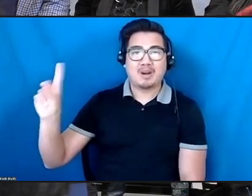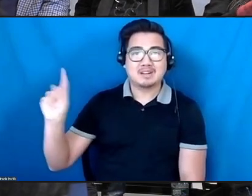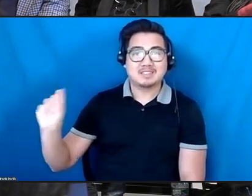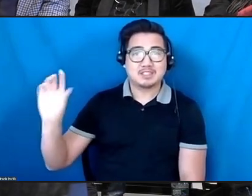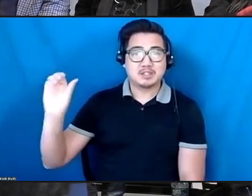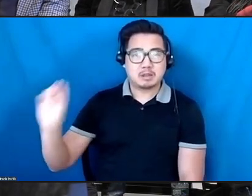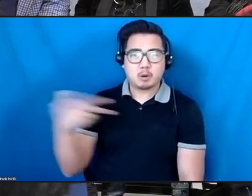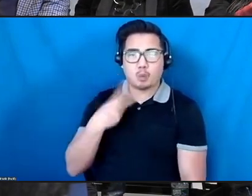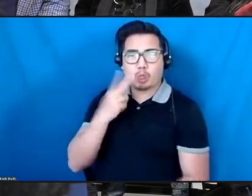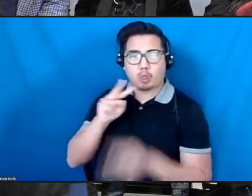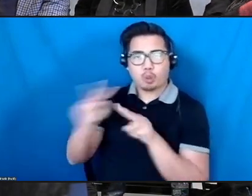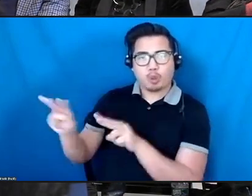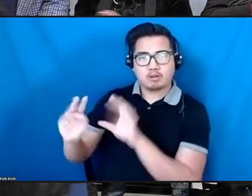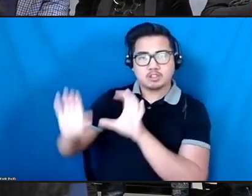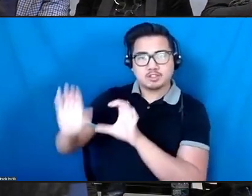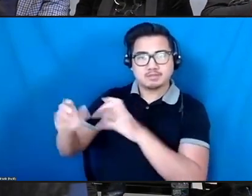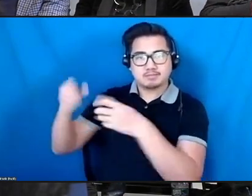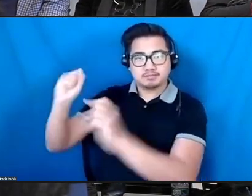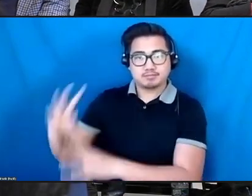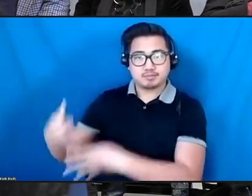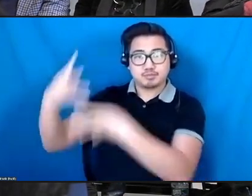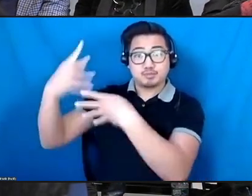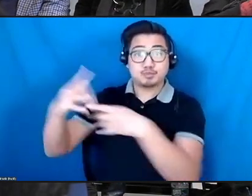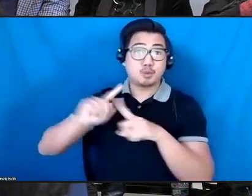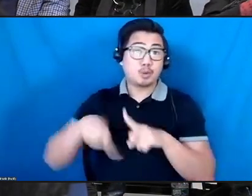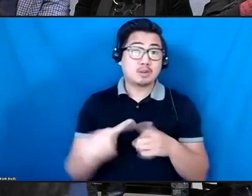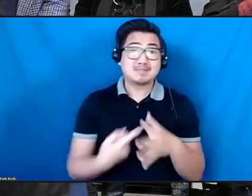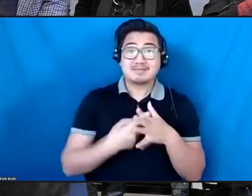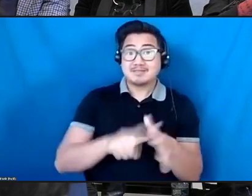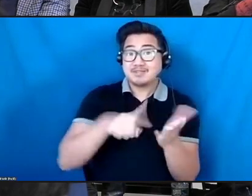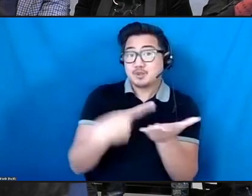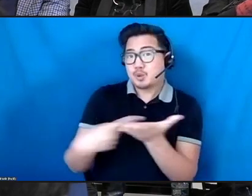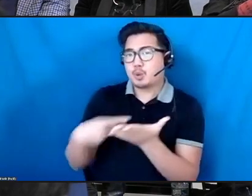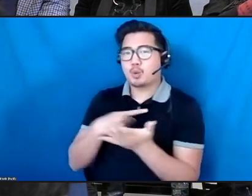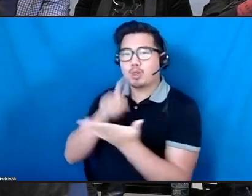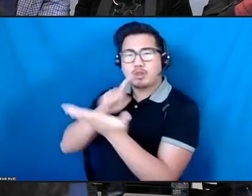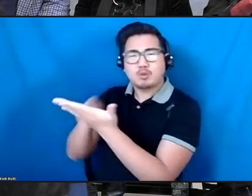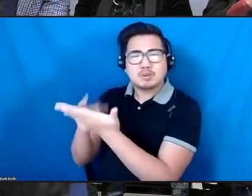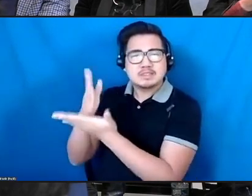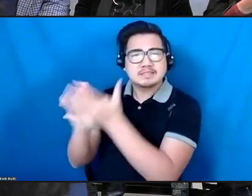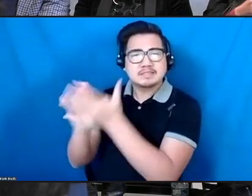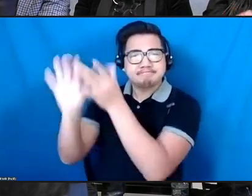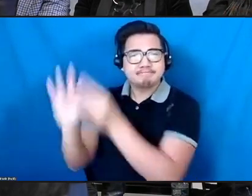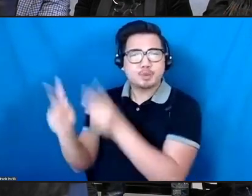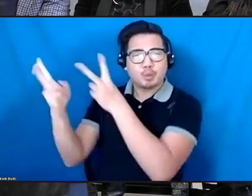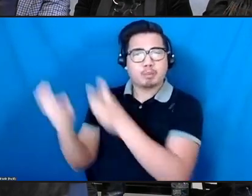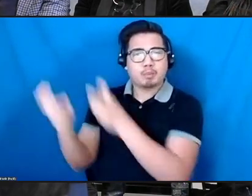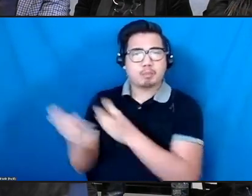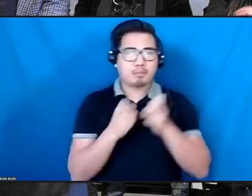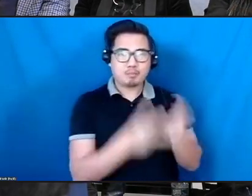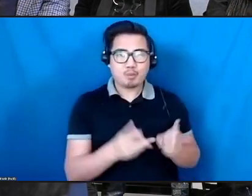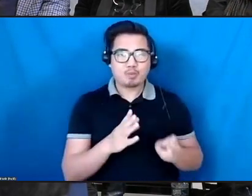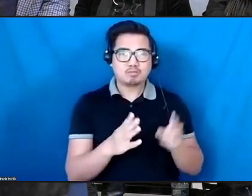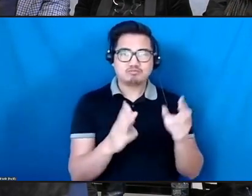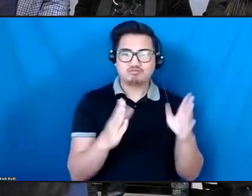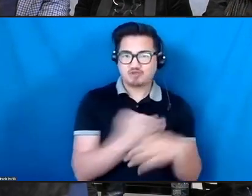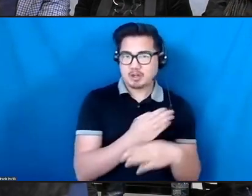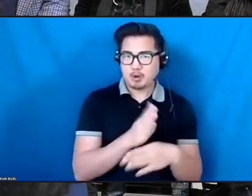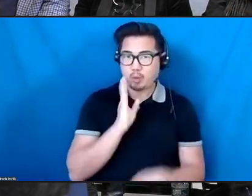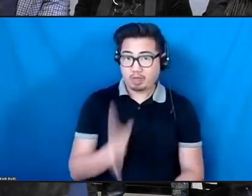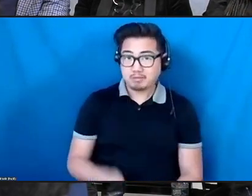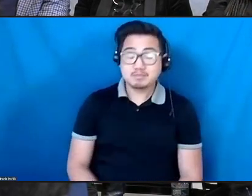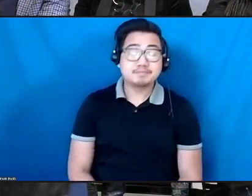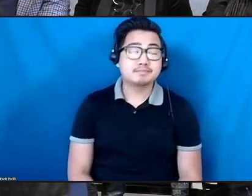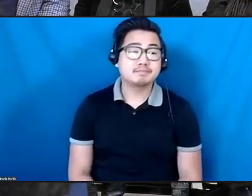And when we open up into full group conversation, we'll be trying to bring some of your questions and comments into the room. So